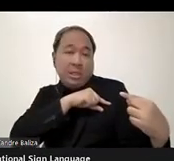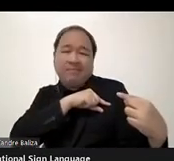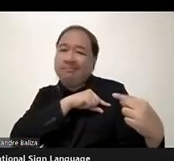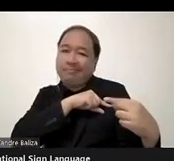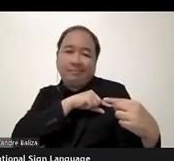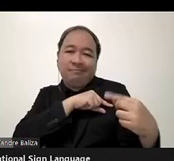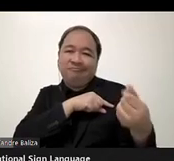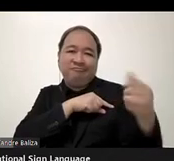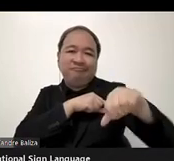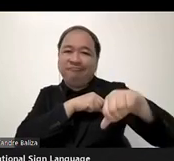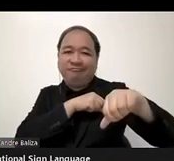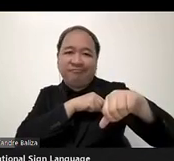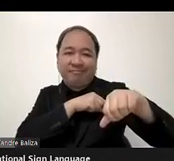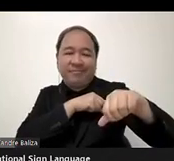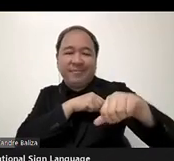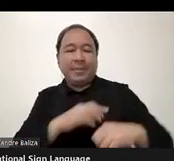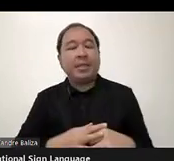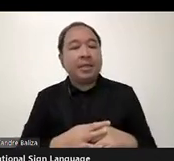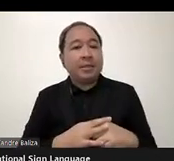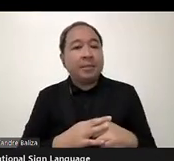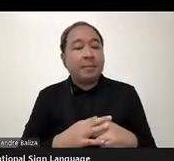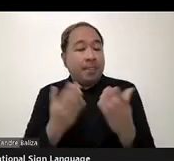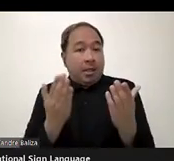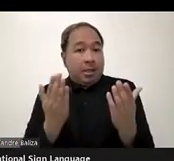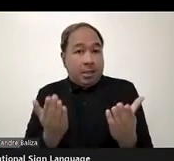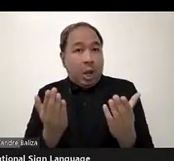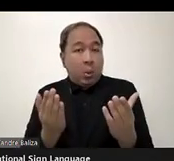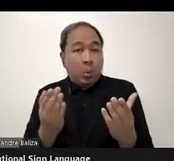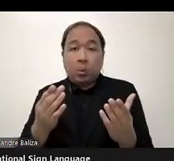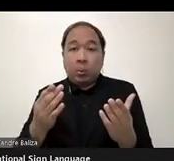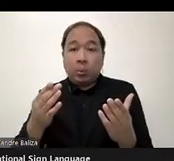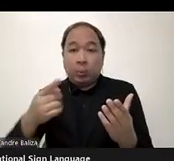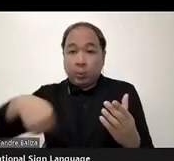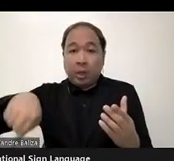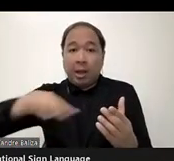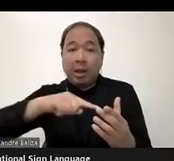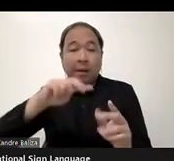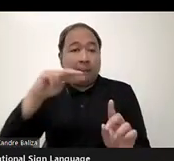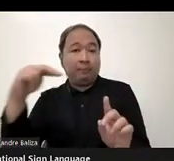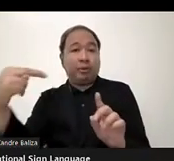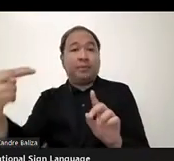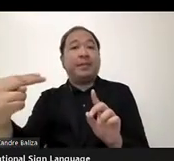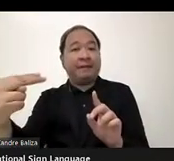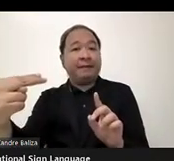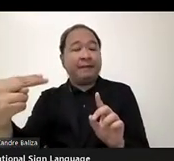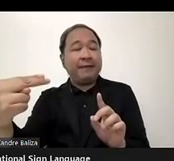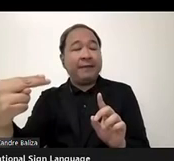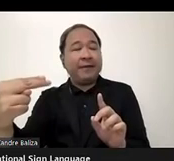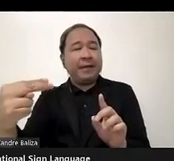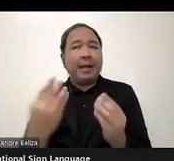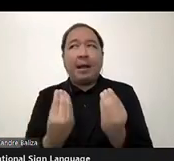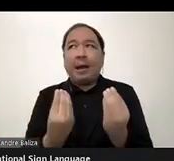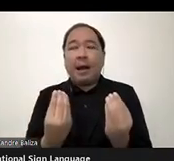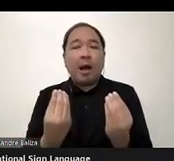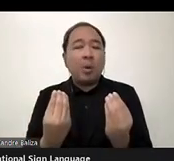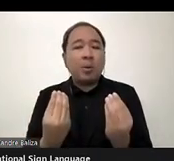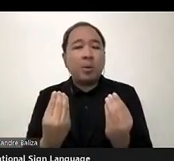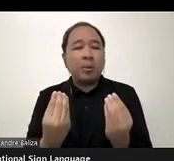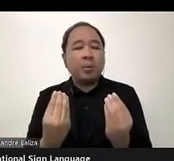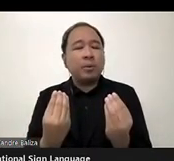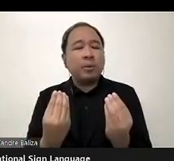from our perspective, it's making sure as well that when we